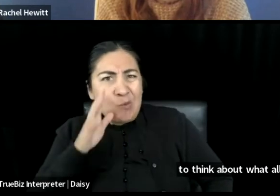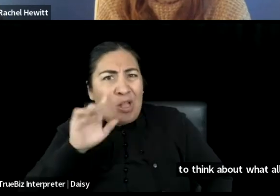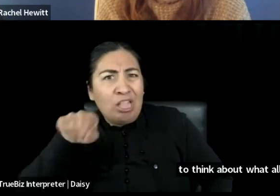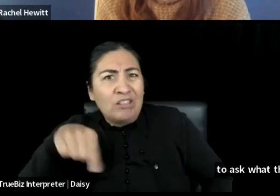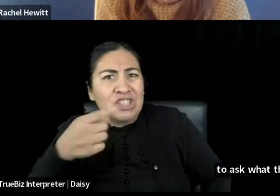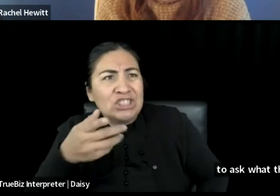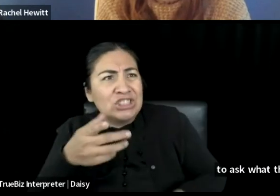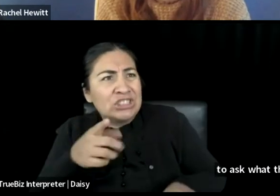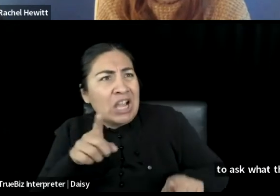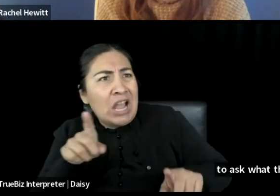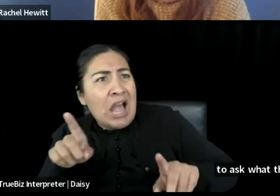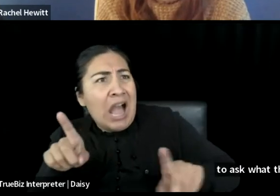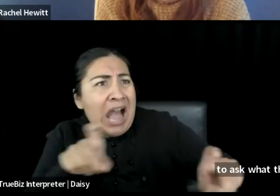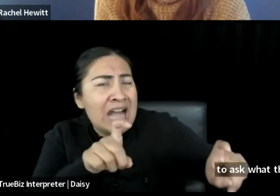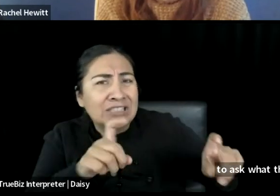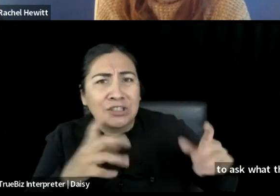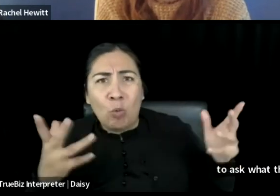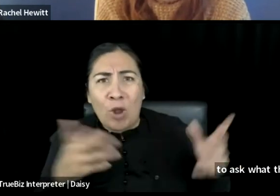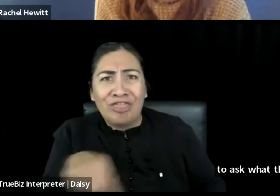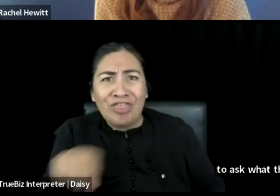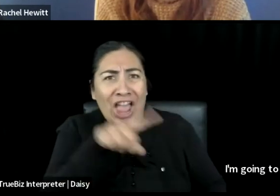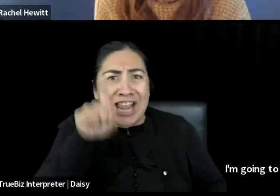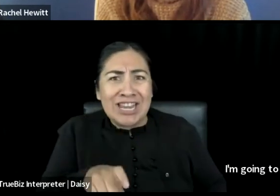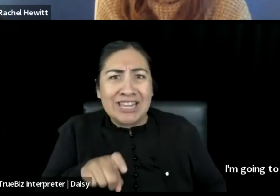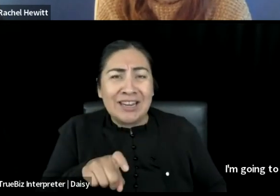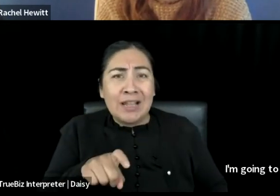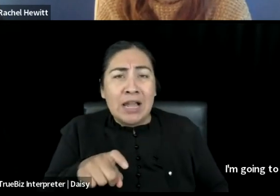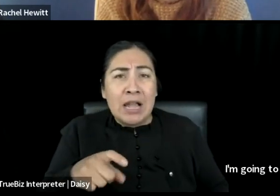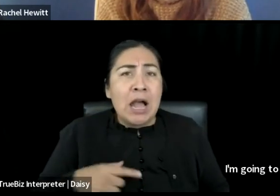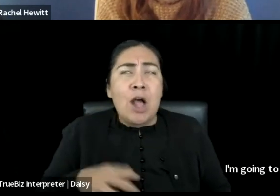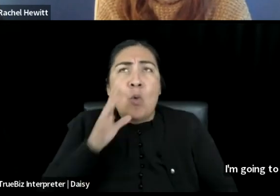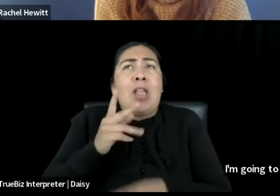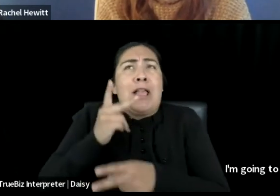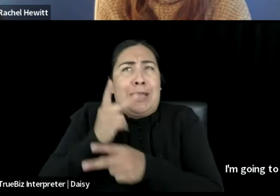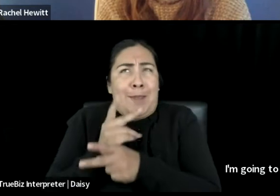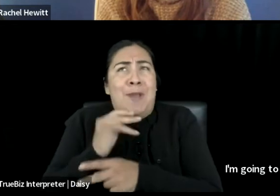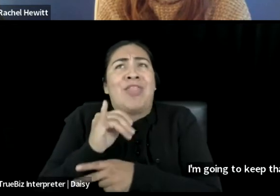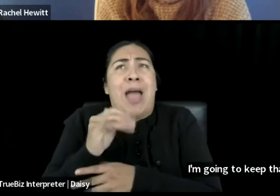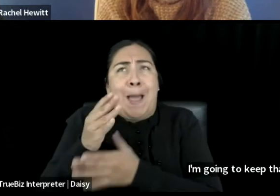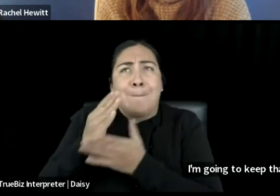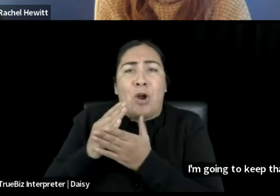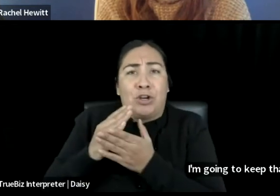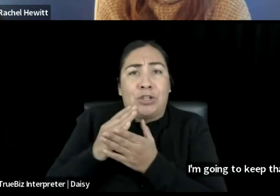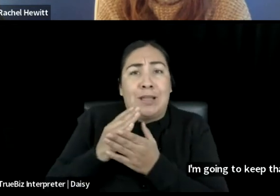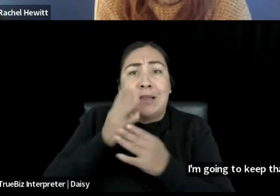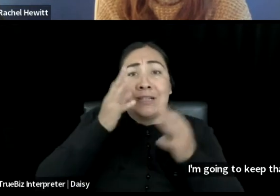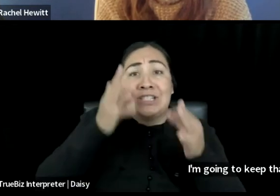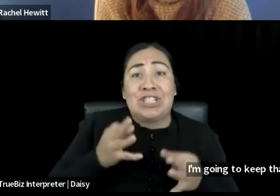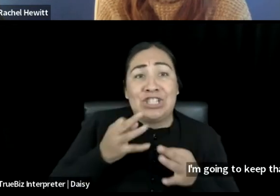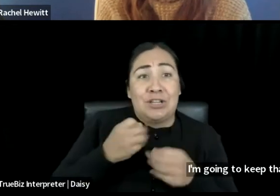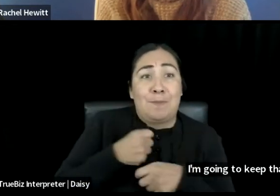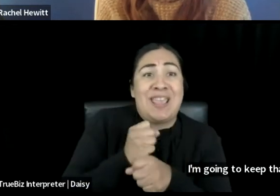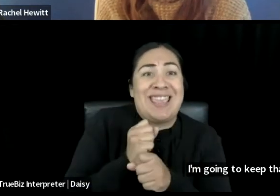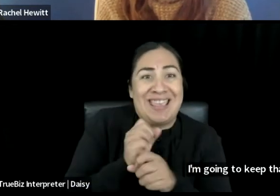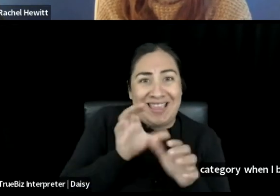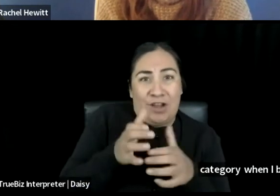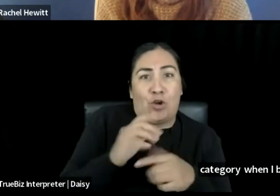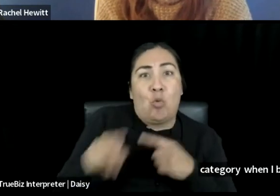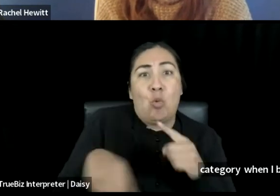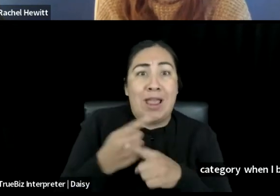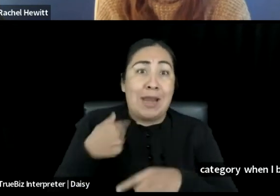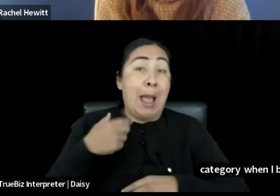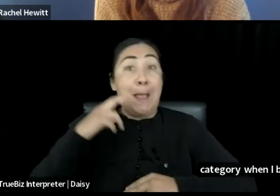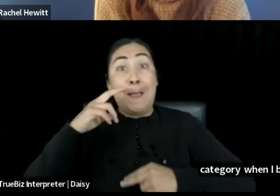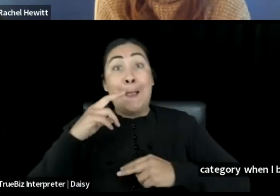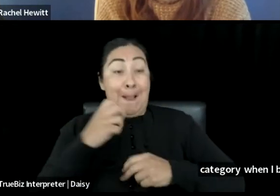I'm going to keep that in, in, in the, uh, the decision-making category. When I build the rehearsal schedule, I'm going to,